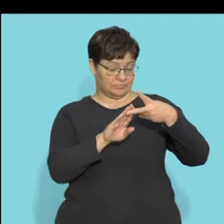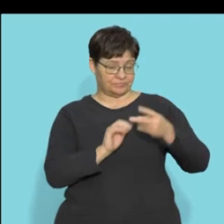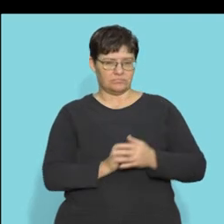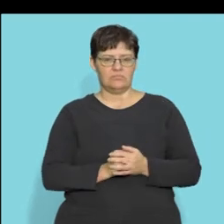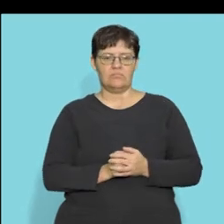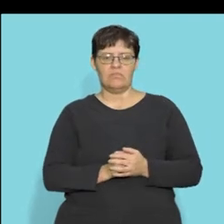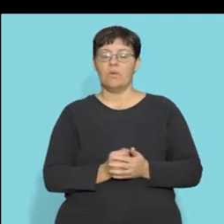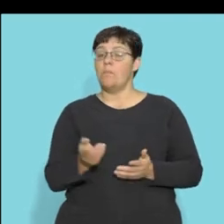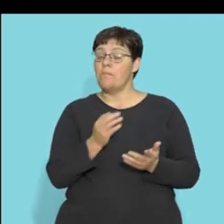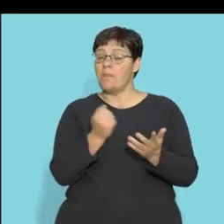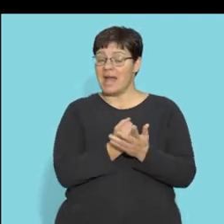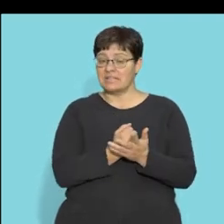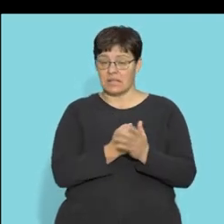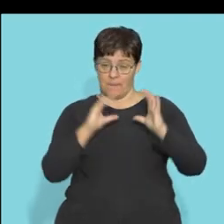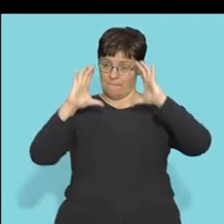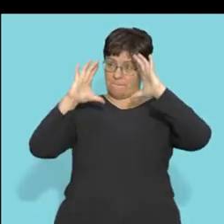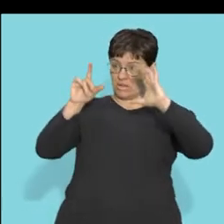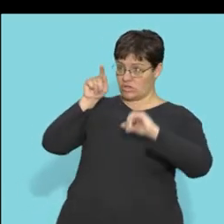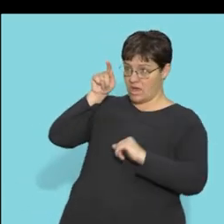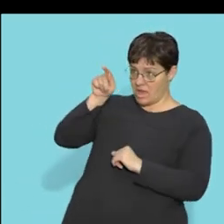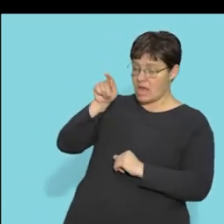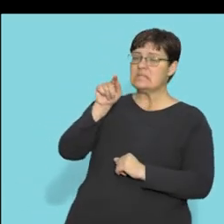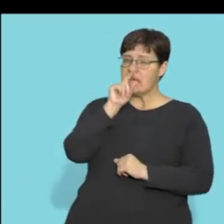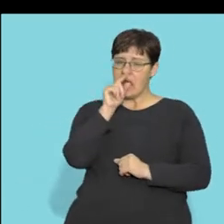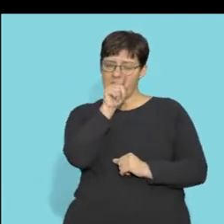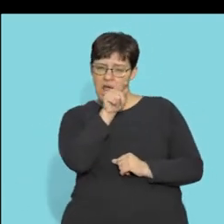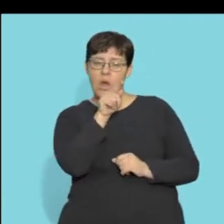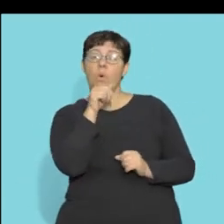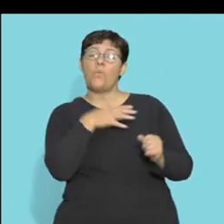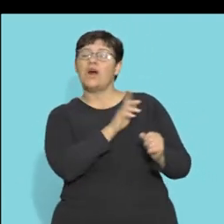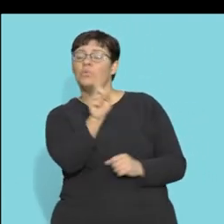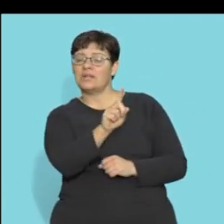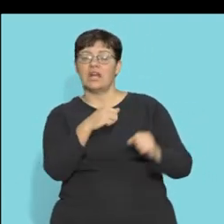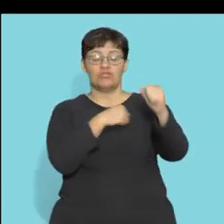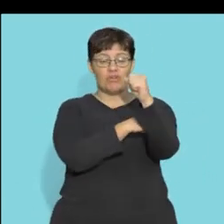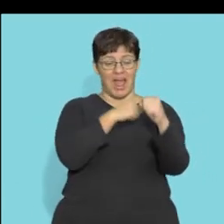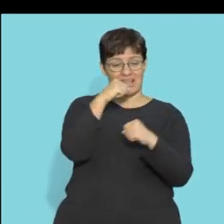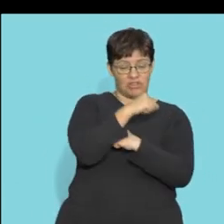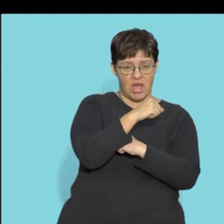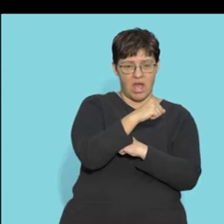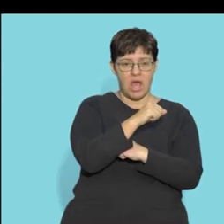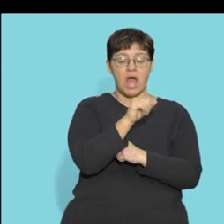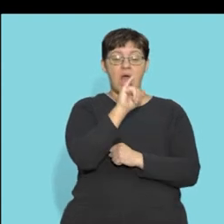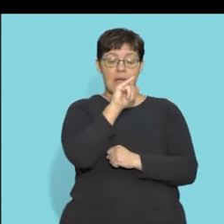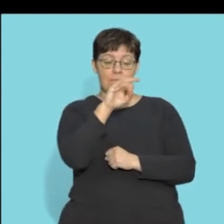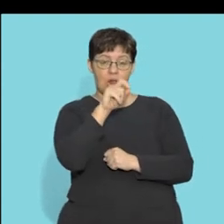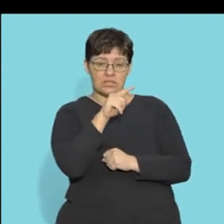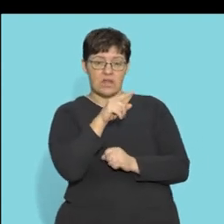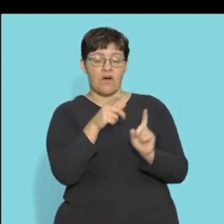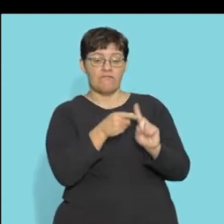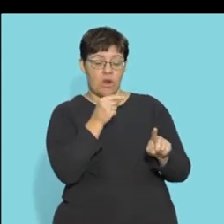Question two. Give the letter and the name. So you must give both of the structure that transmits